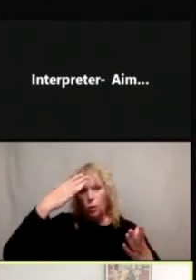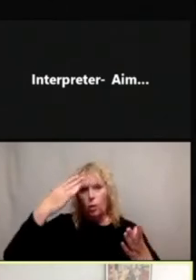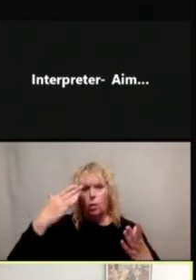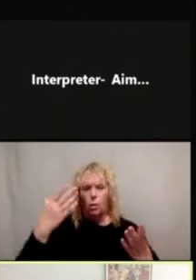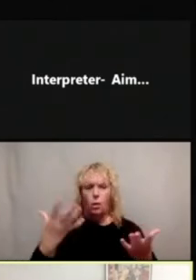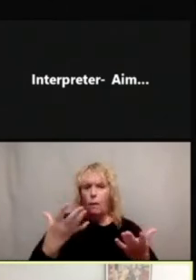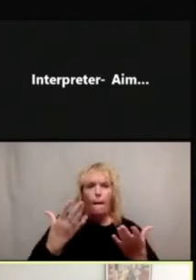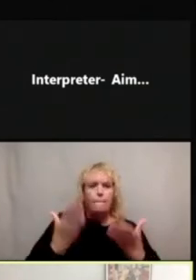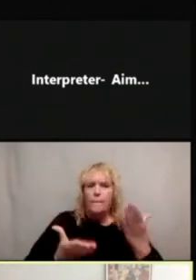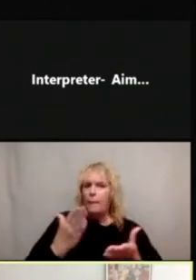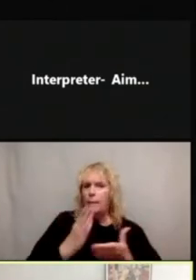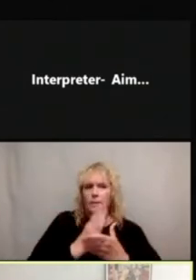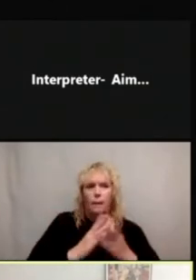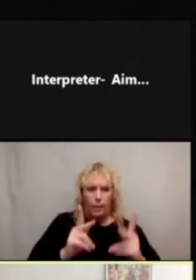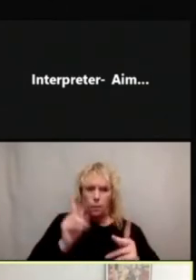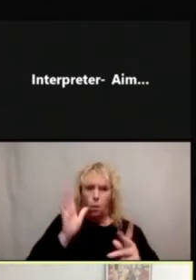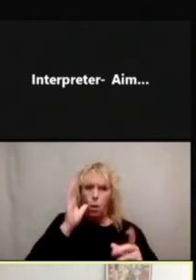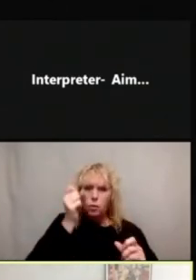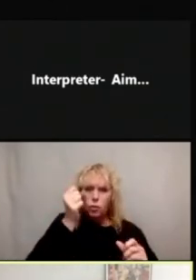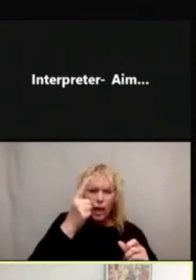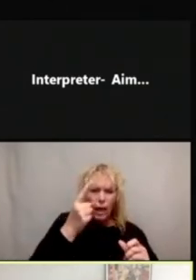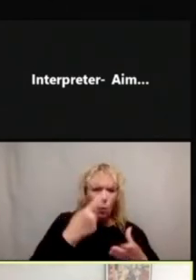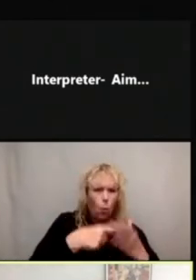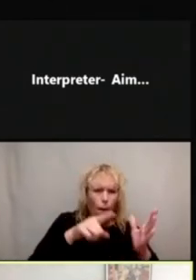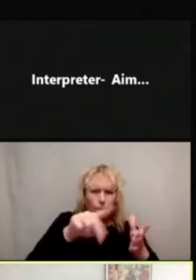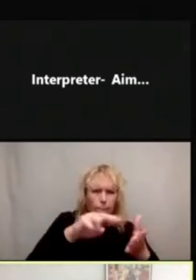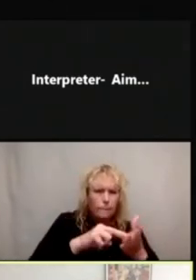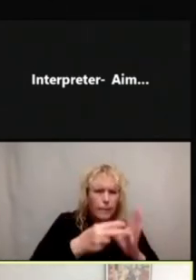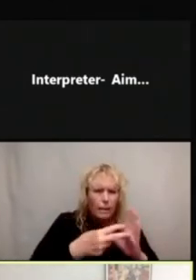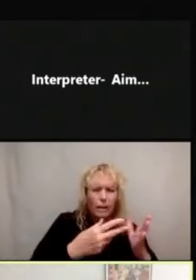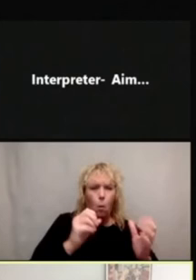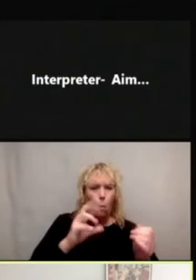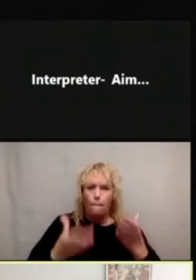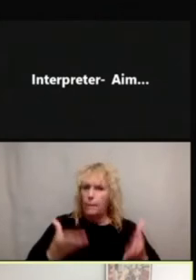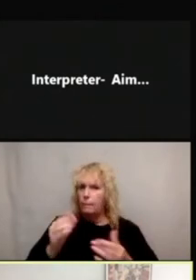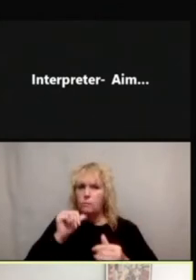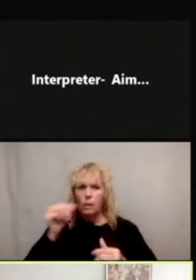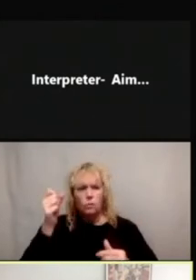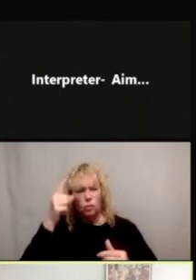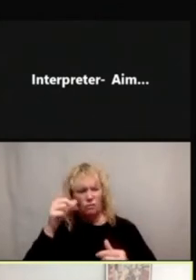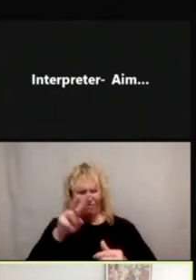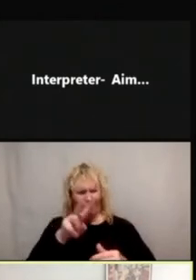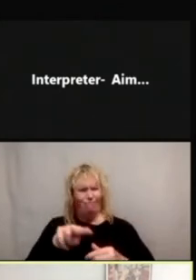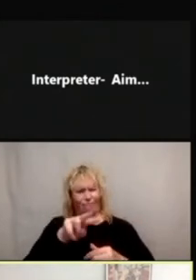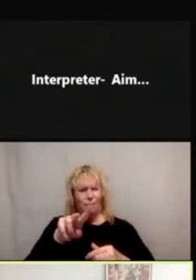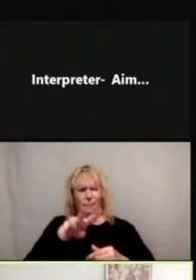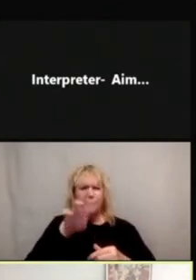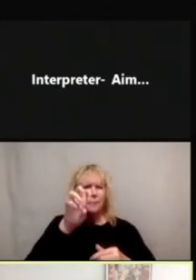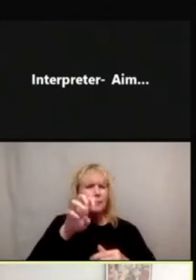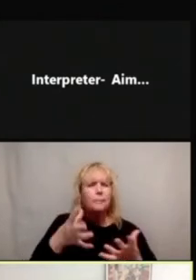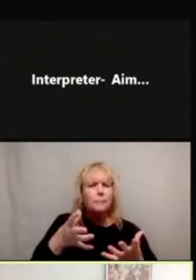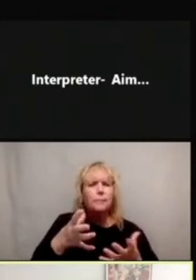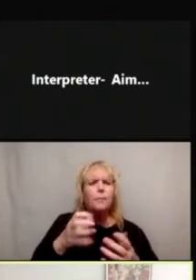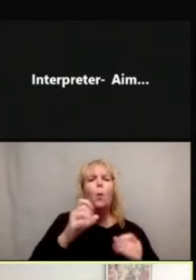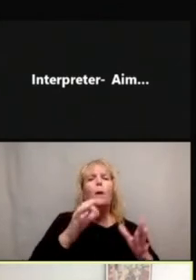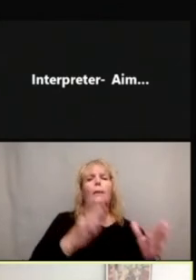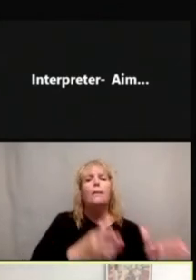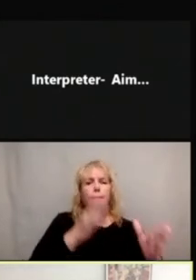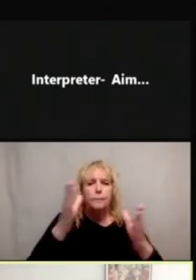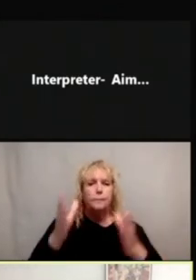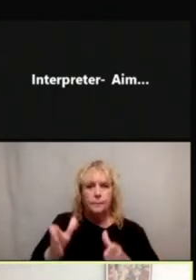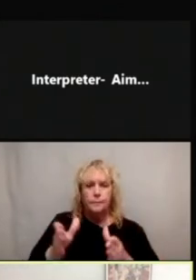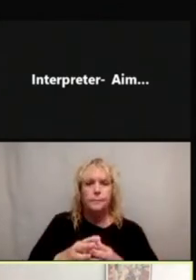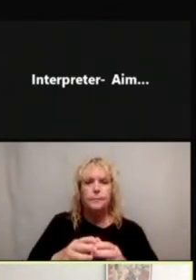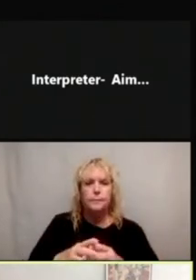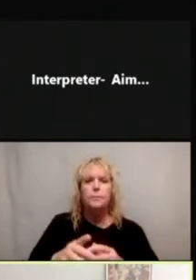can't rely on that symbol to be to carry the meaning universally right. So in this next example, we have the person